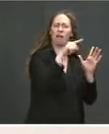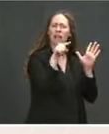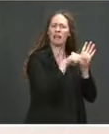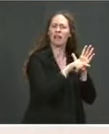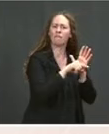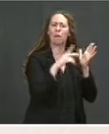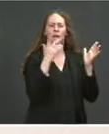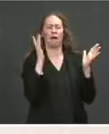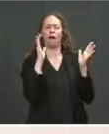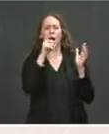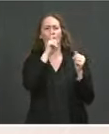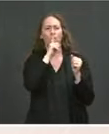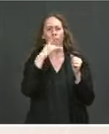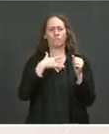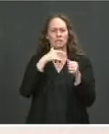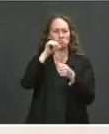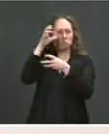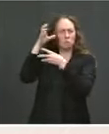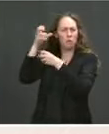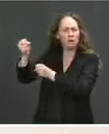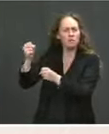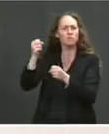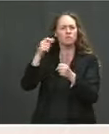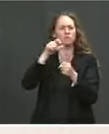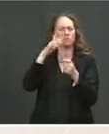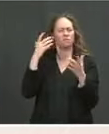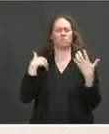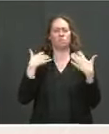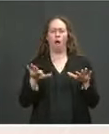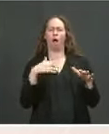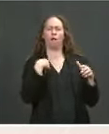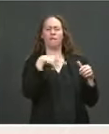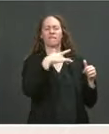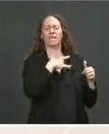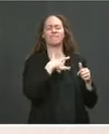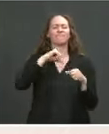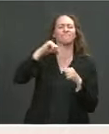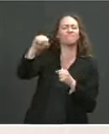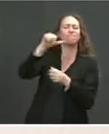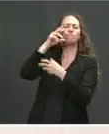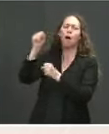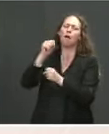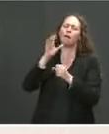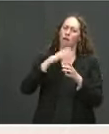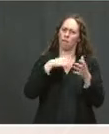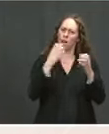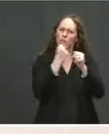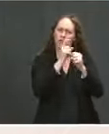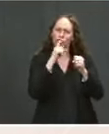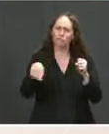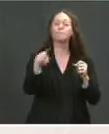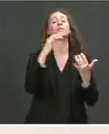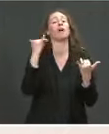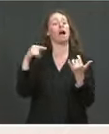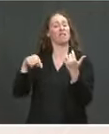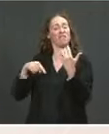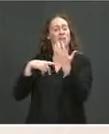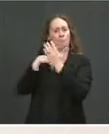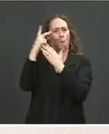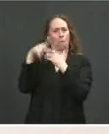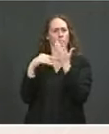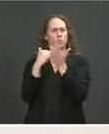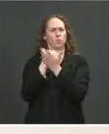code itself. And importantly, the revenue from this provision would invest, would help invest directly